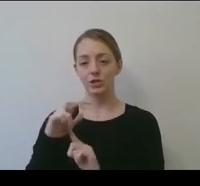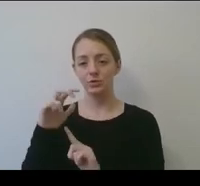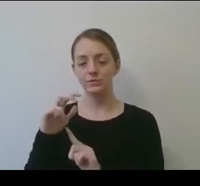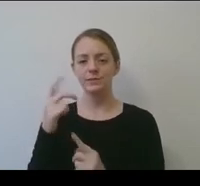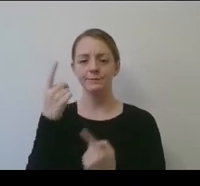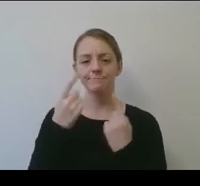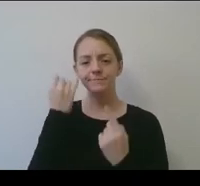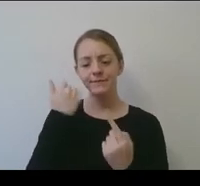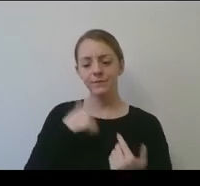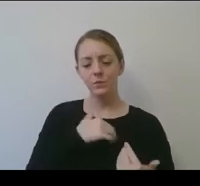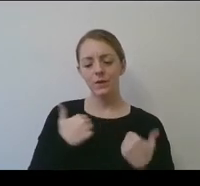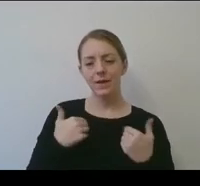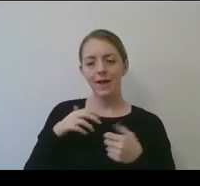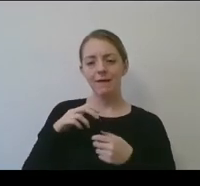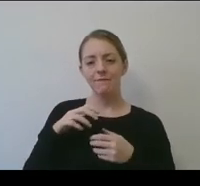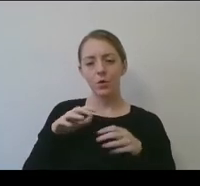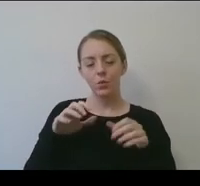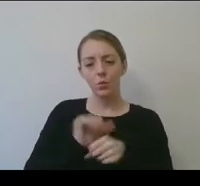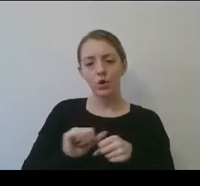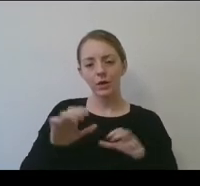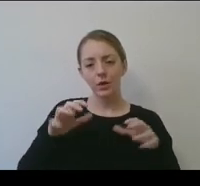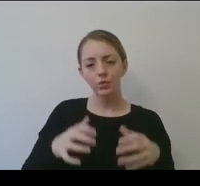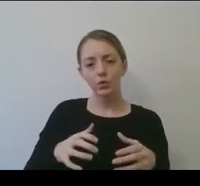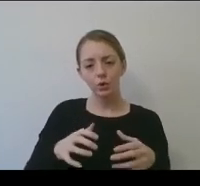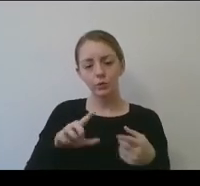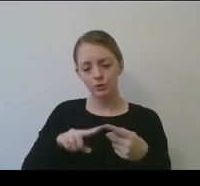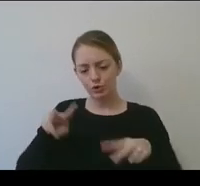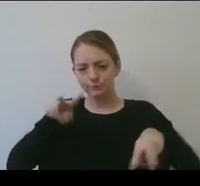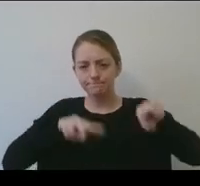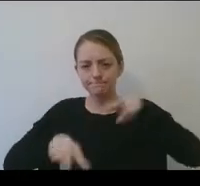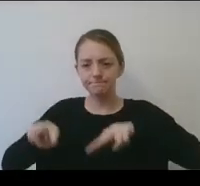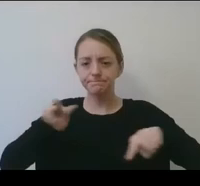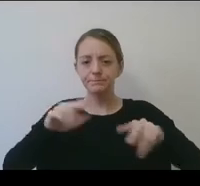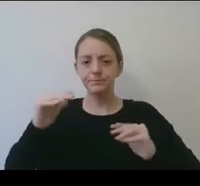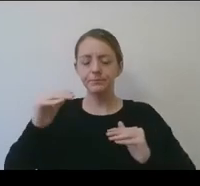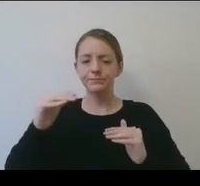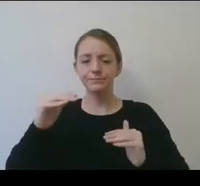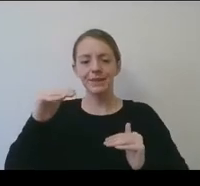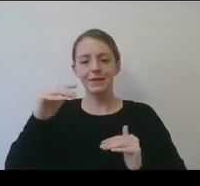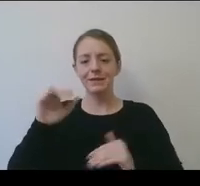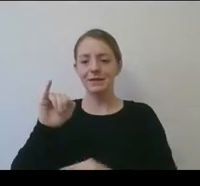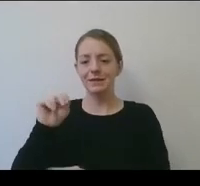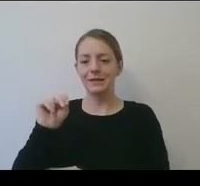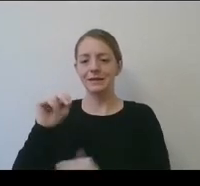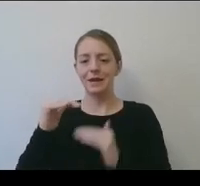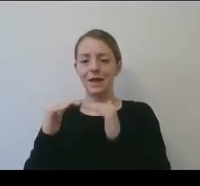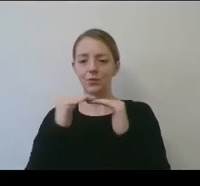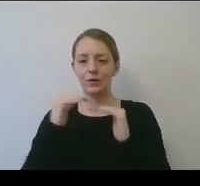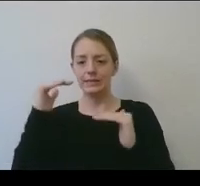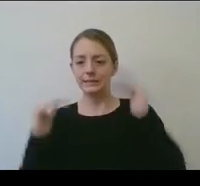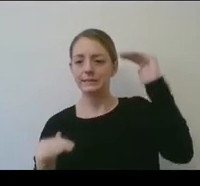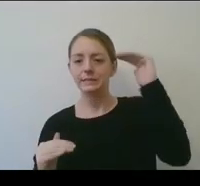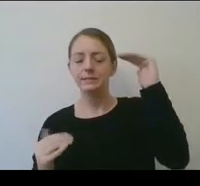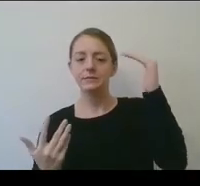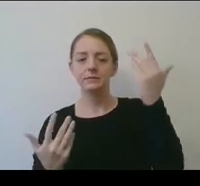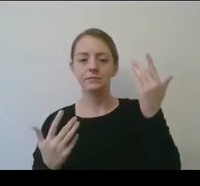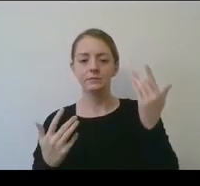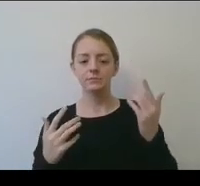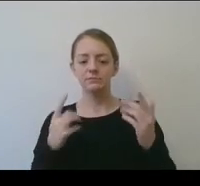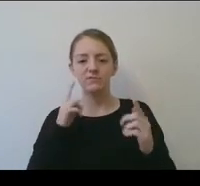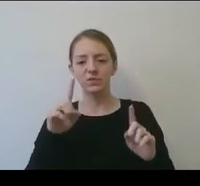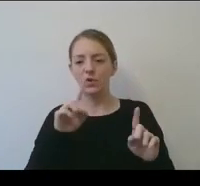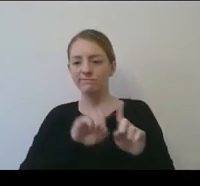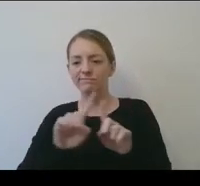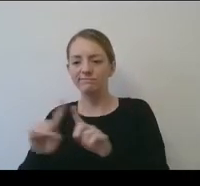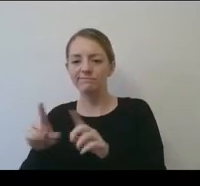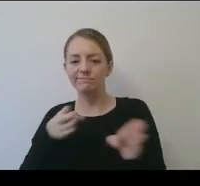basis looking proactively at inequities across gender, across divisions, and in comparison to other things that campuses are doing.